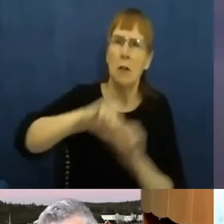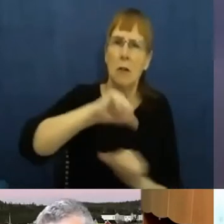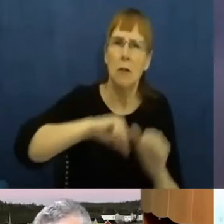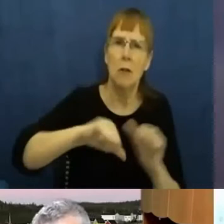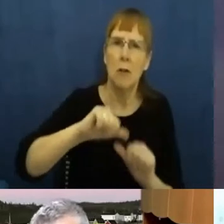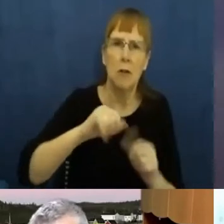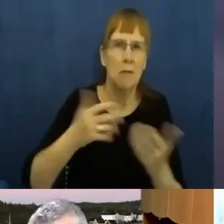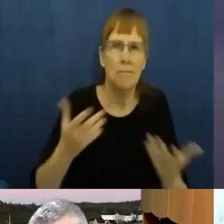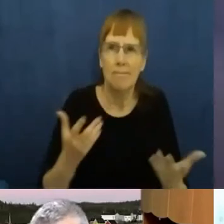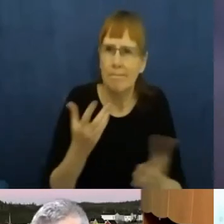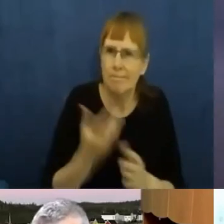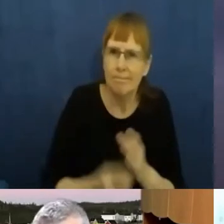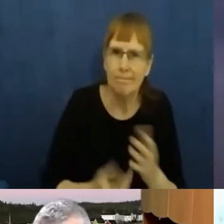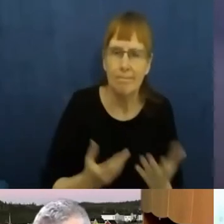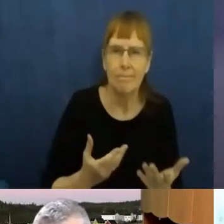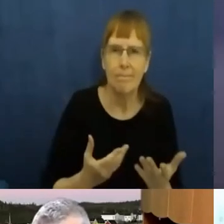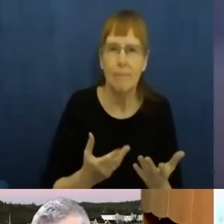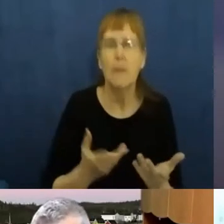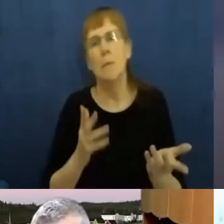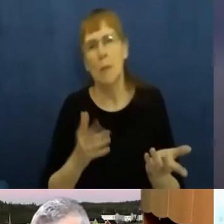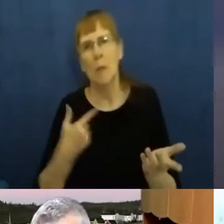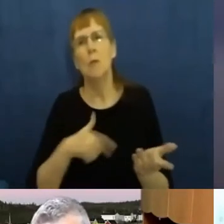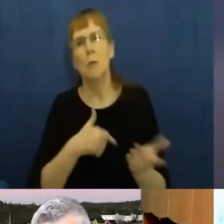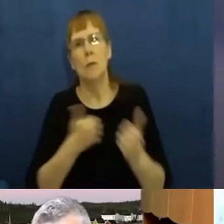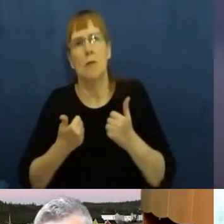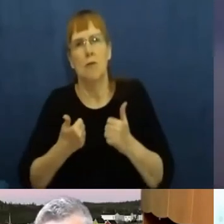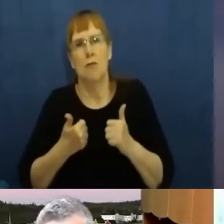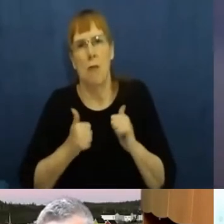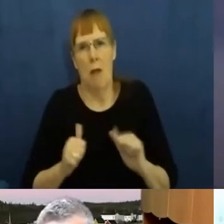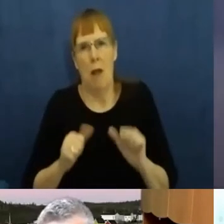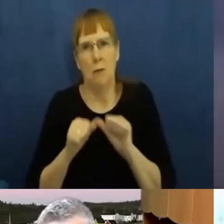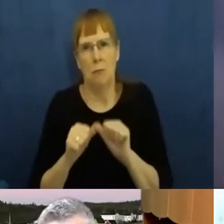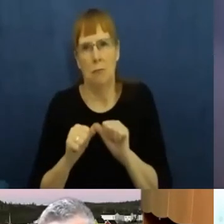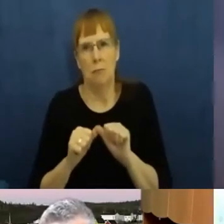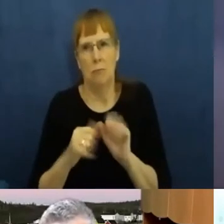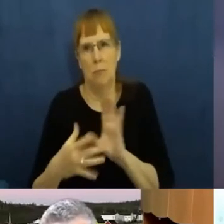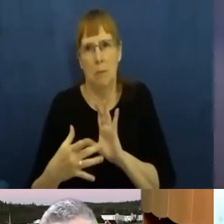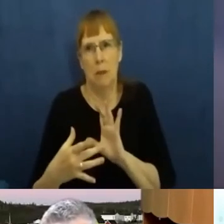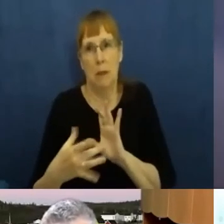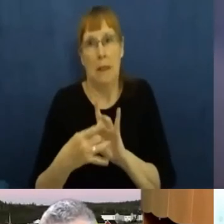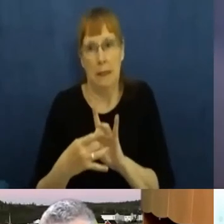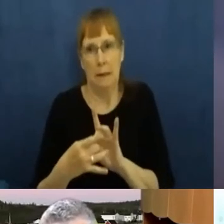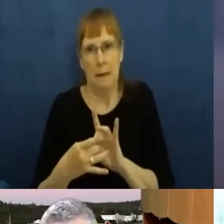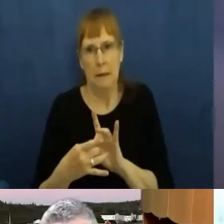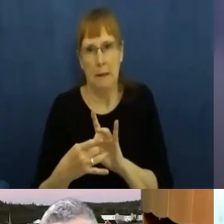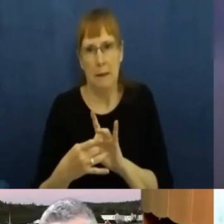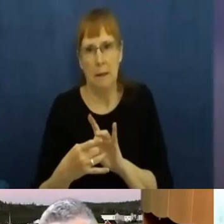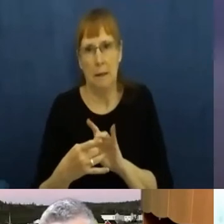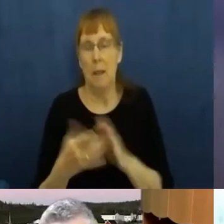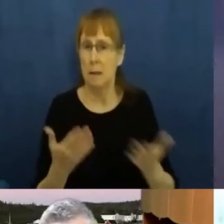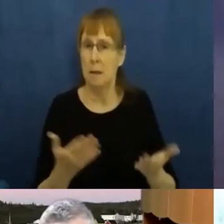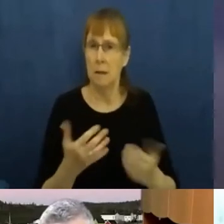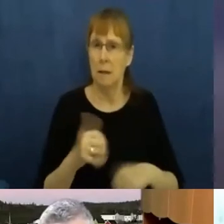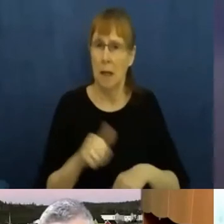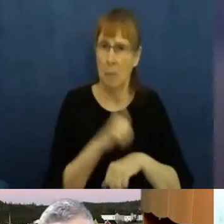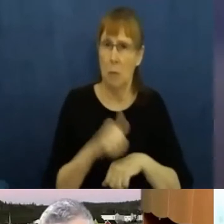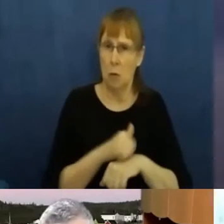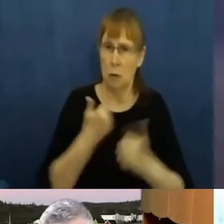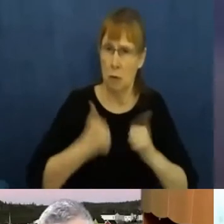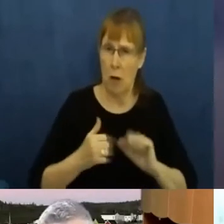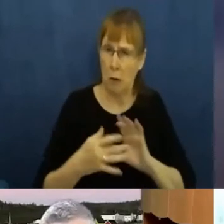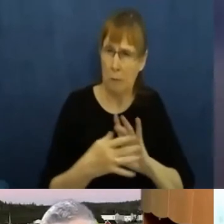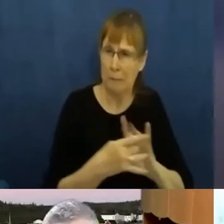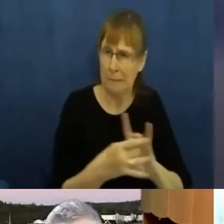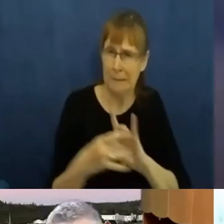think we've done a valiant effort to try to stay connected nations and organizations in Alberta over the long term,